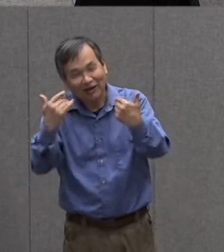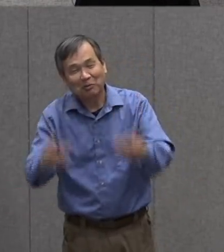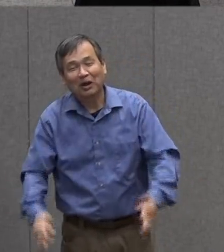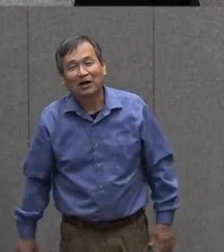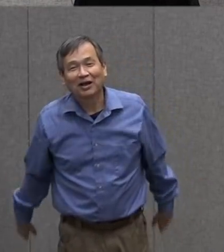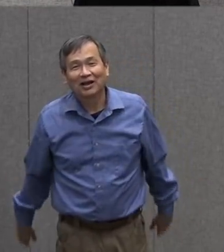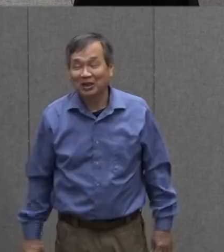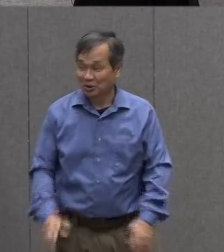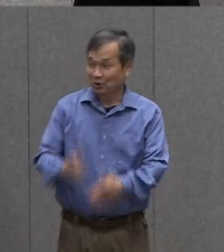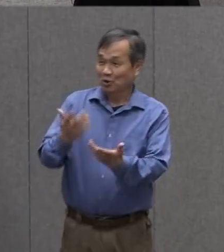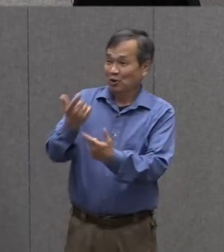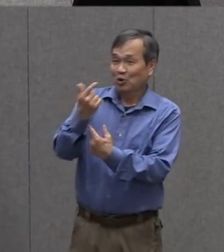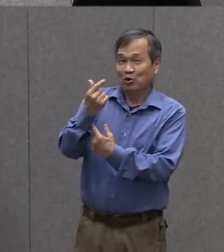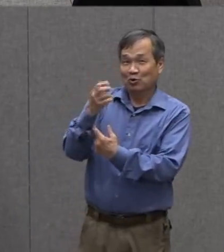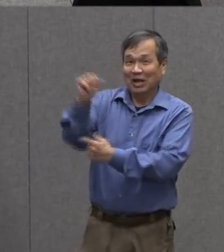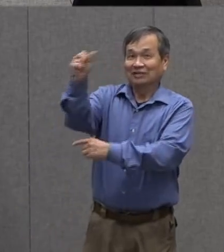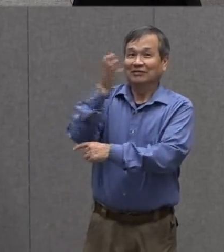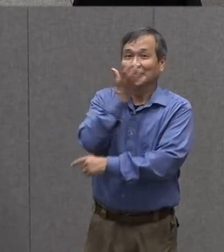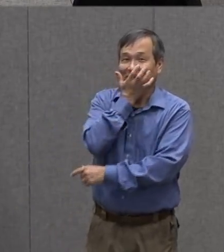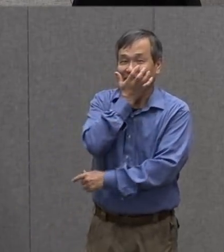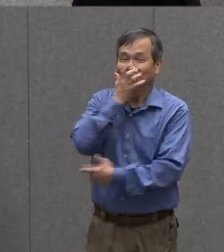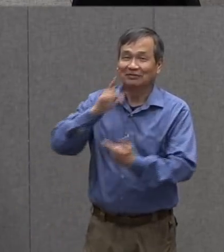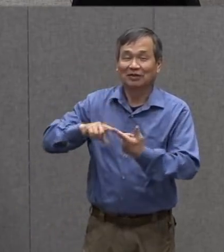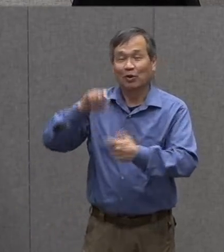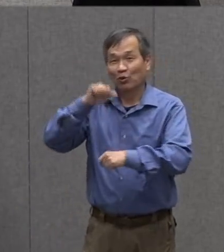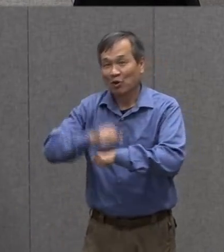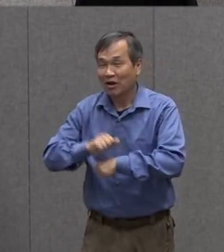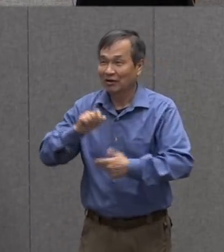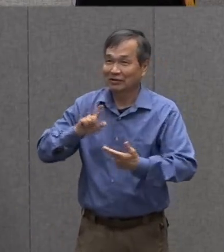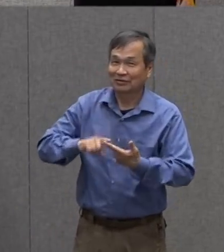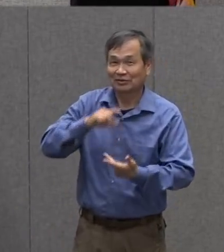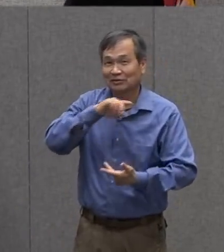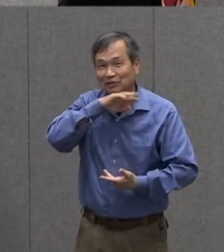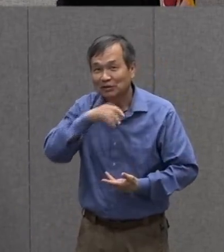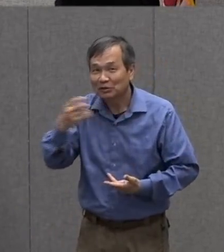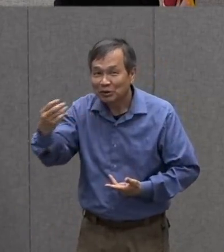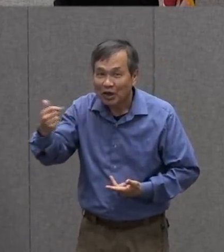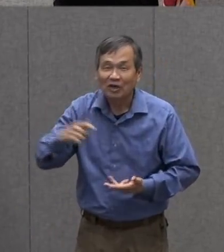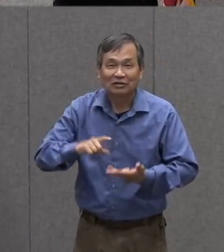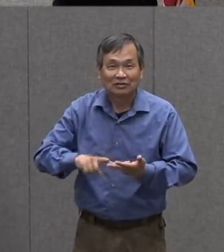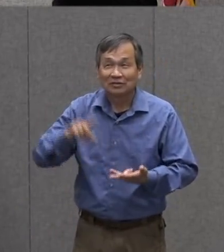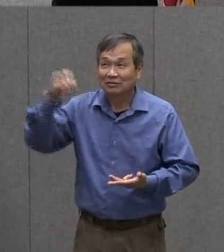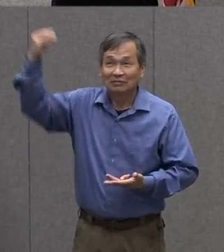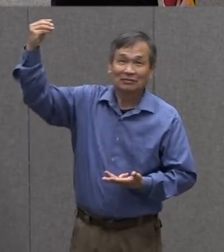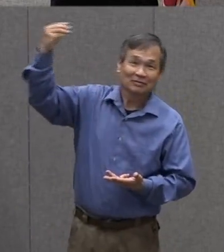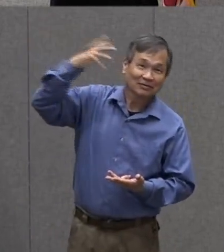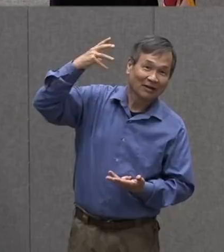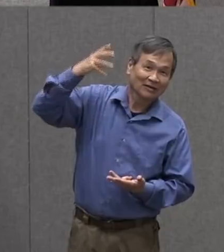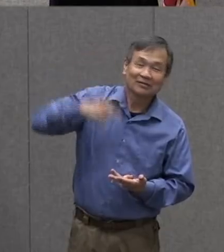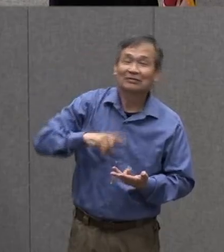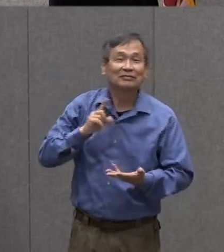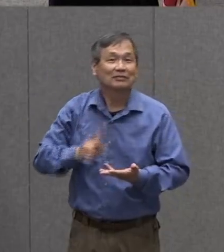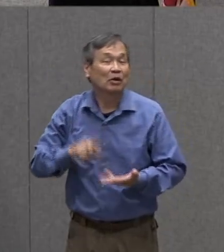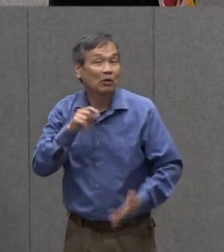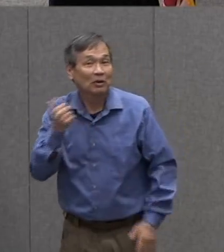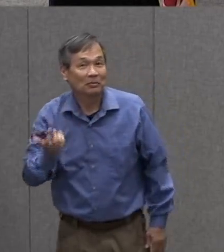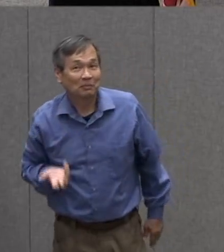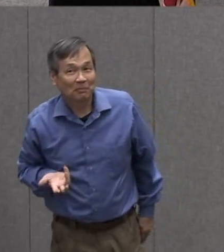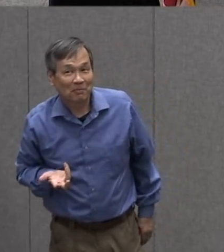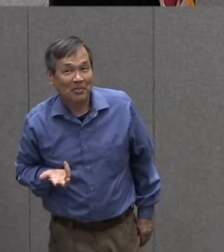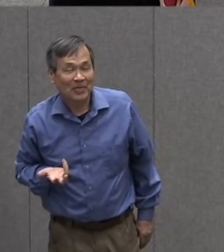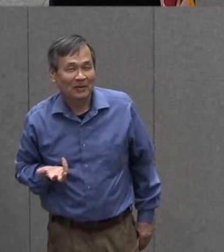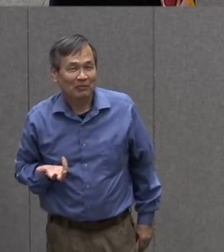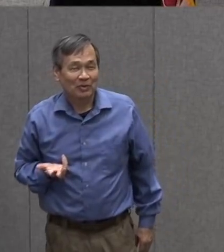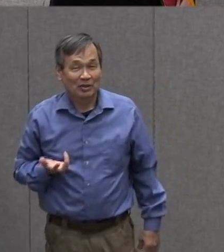listed grass and rocks and dirt and sun what about what about